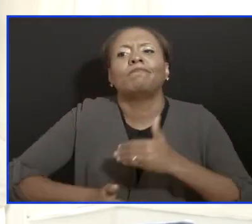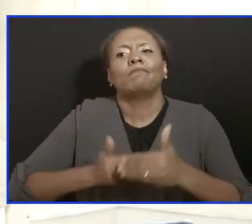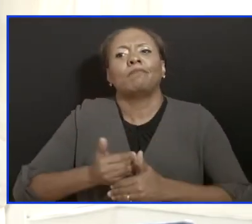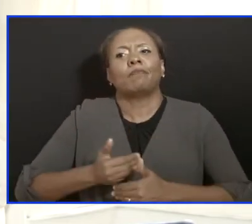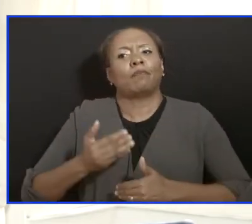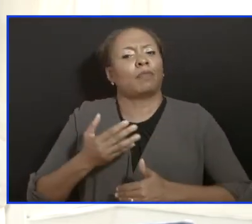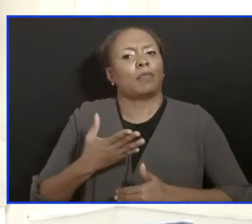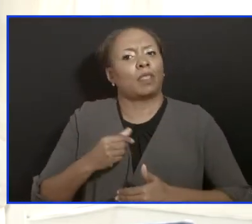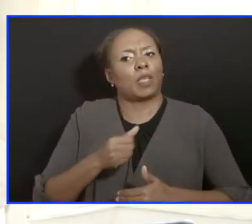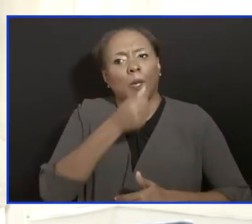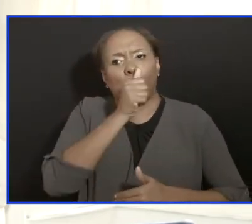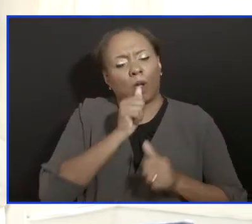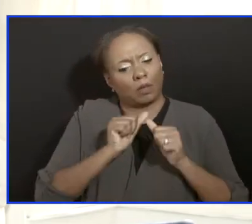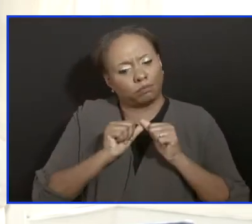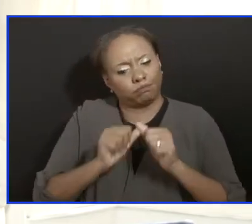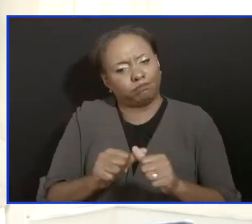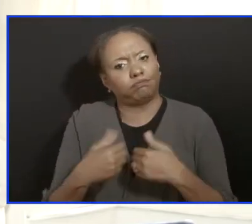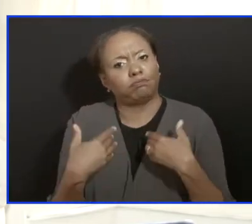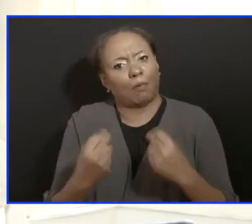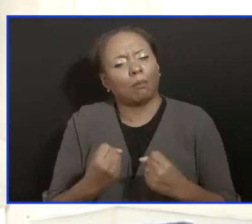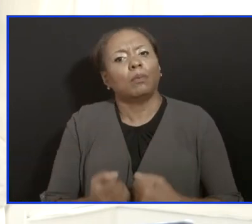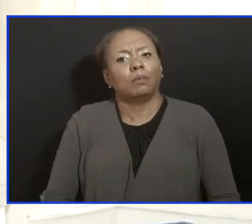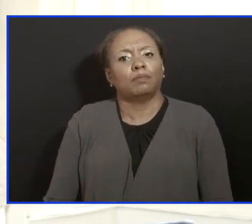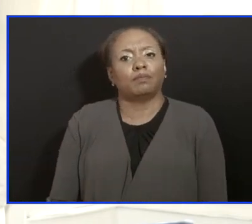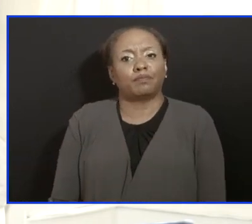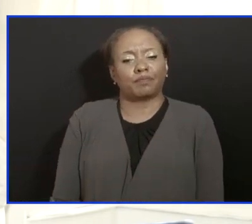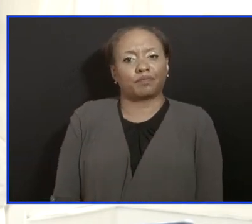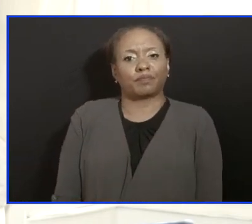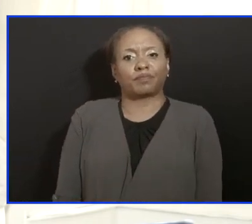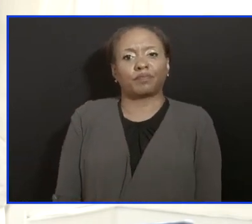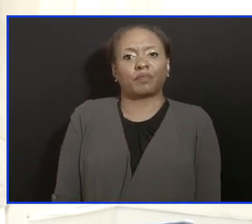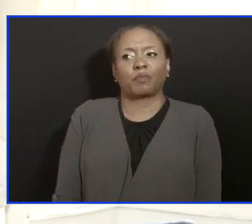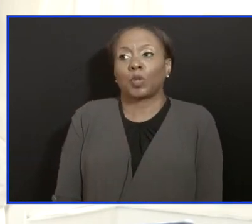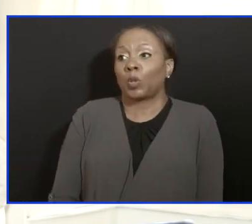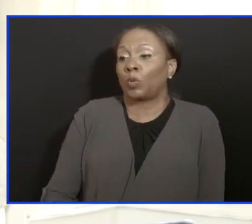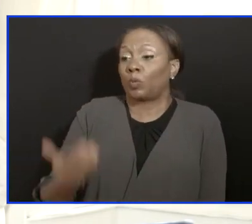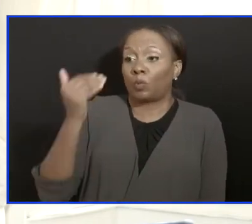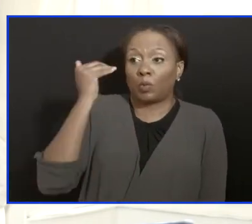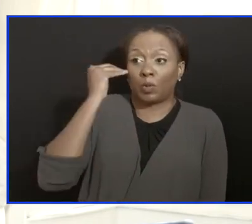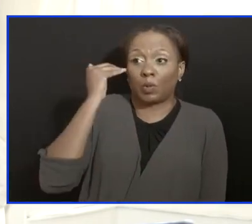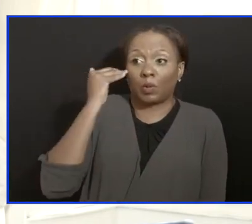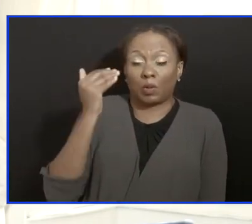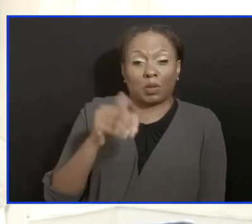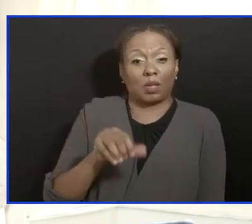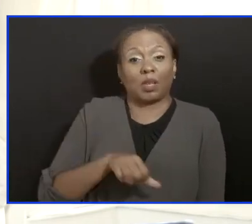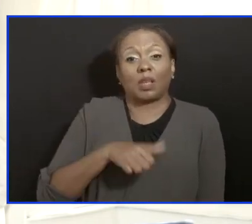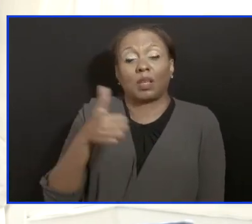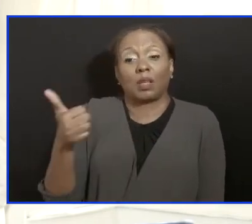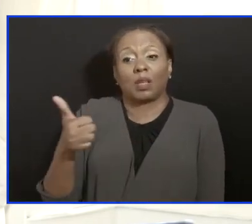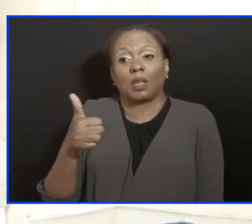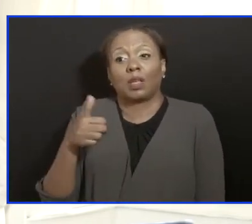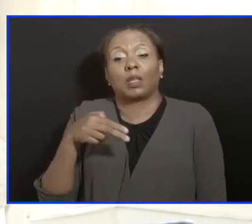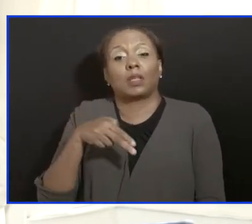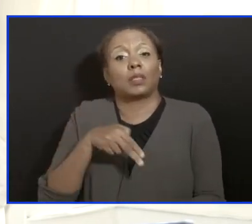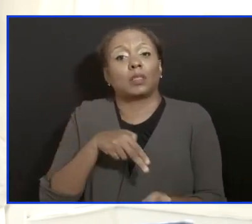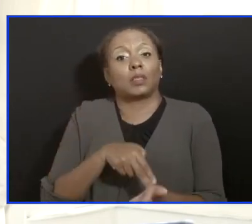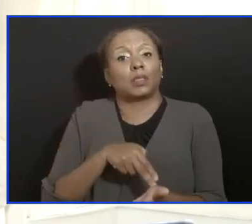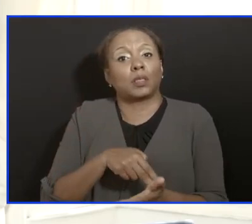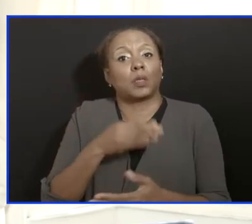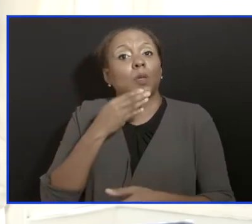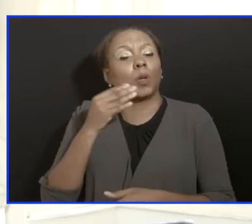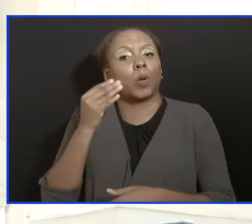So we are here today and recognizing that we've had another nursing home, which has been infiltrated by COVID-19.